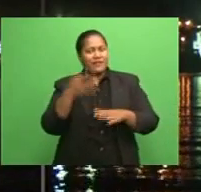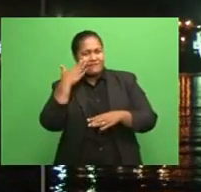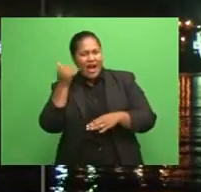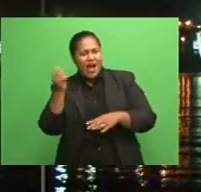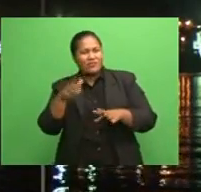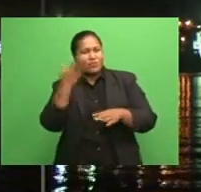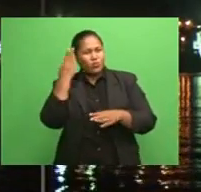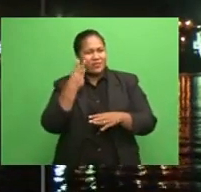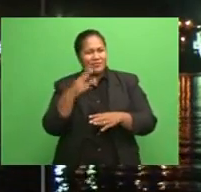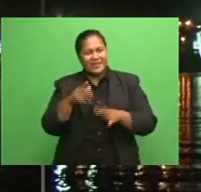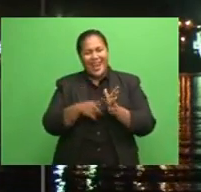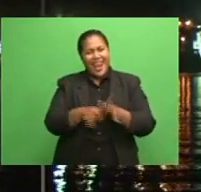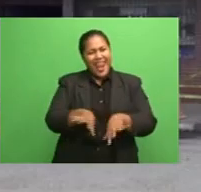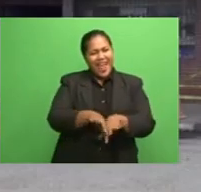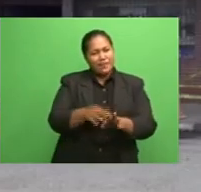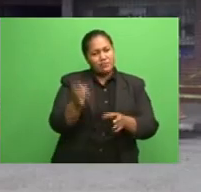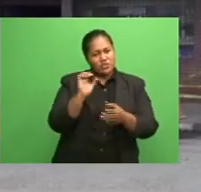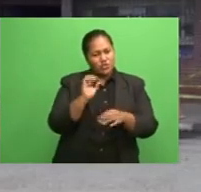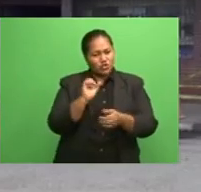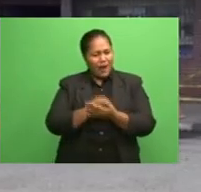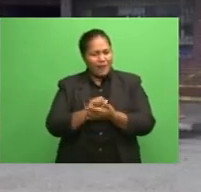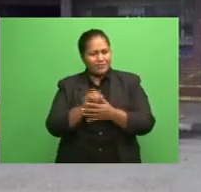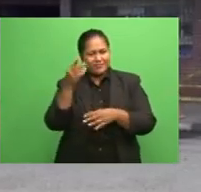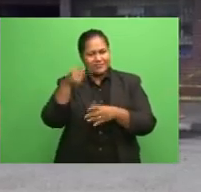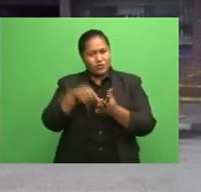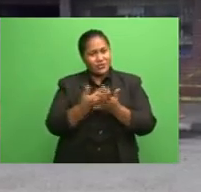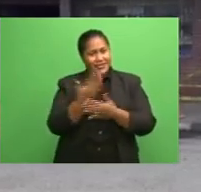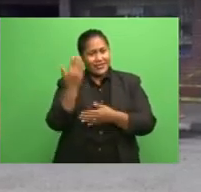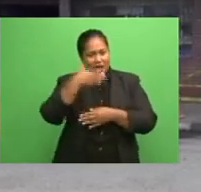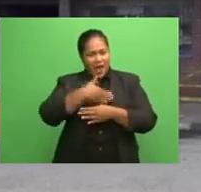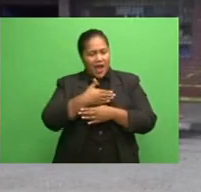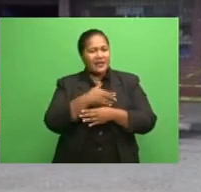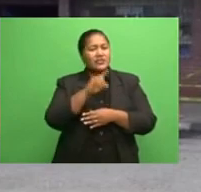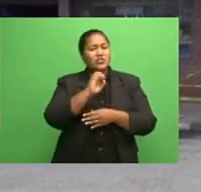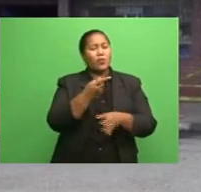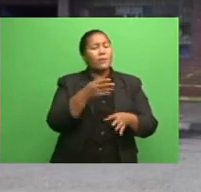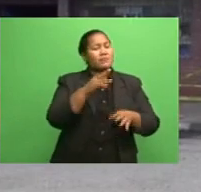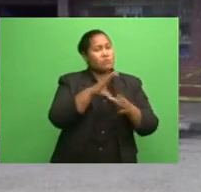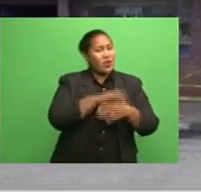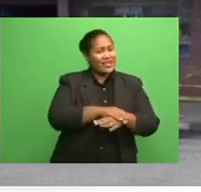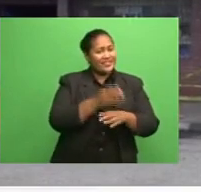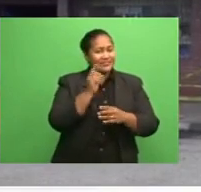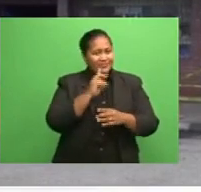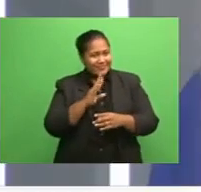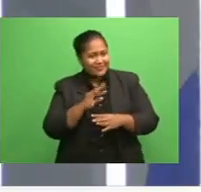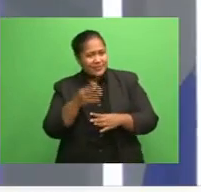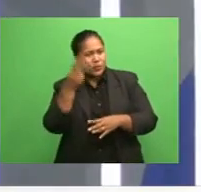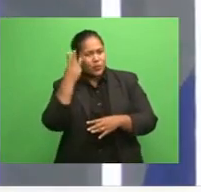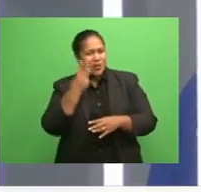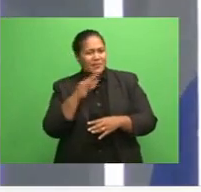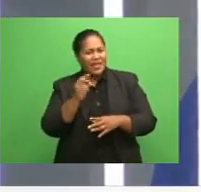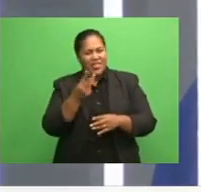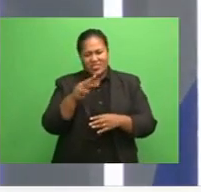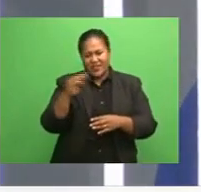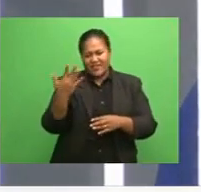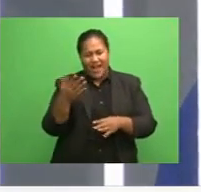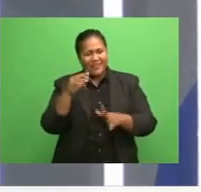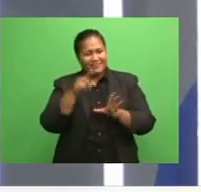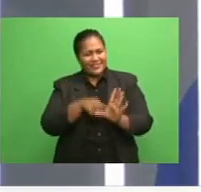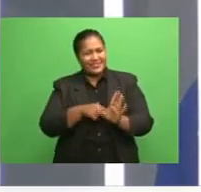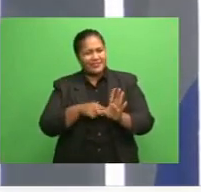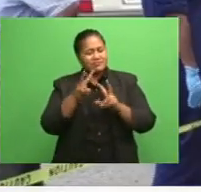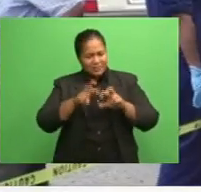on Tuesday night. Police spokesperson Anani Soro says the investigation into the 35-year-old woman's death continues.